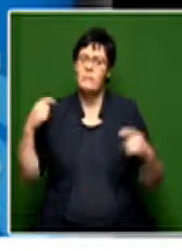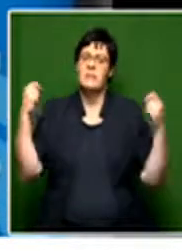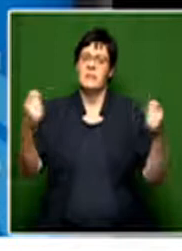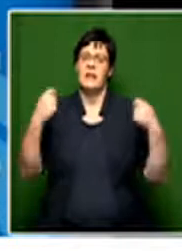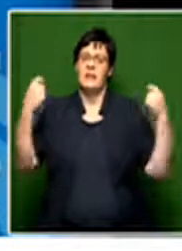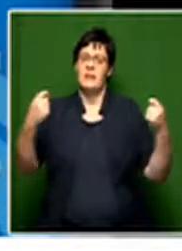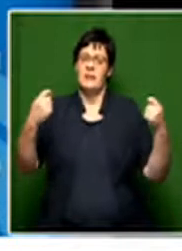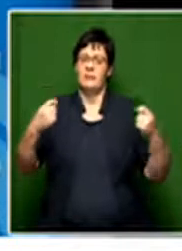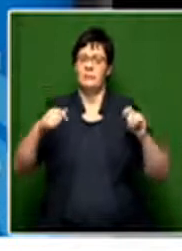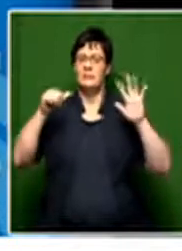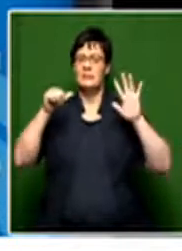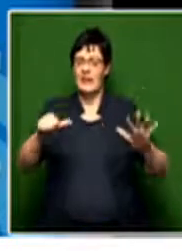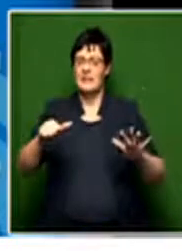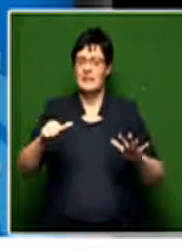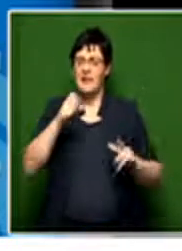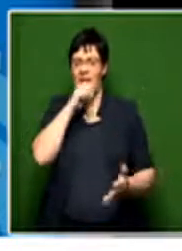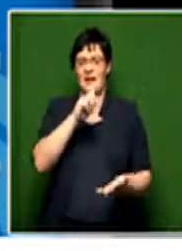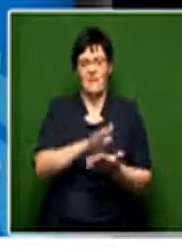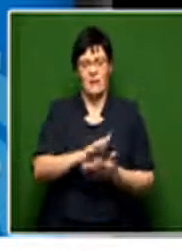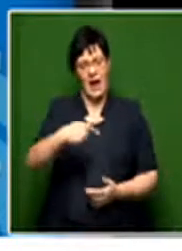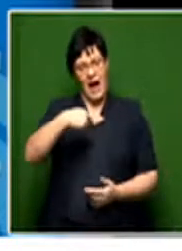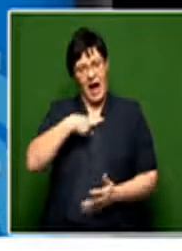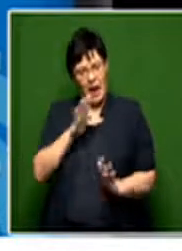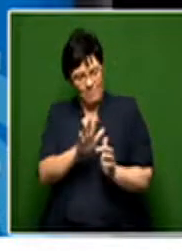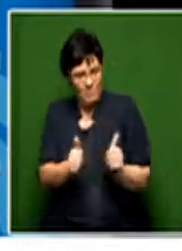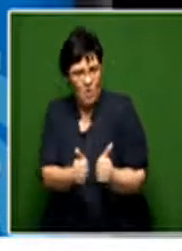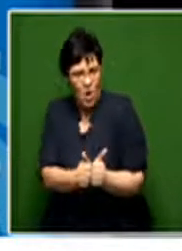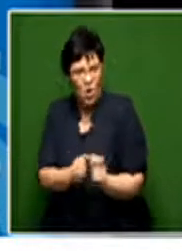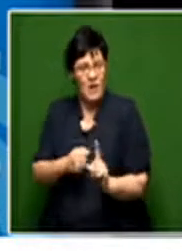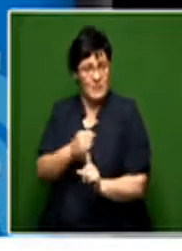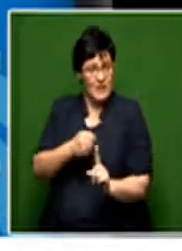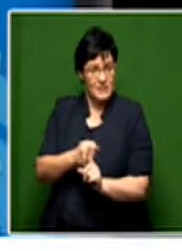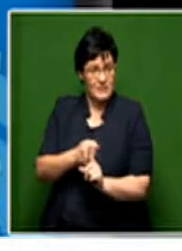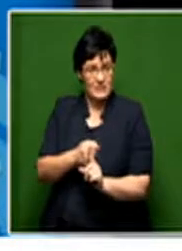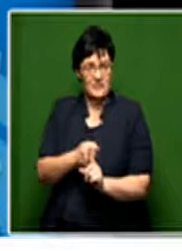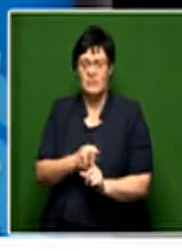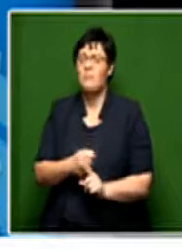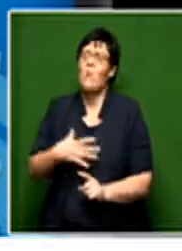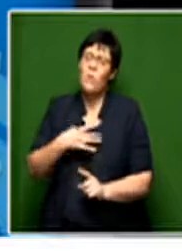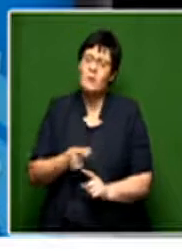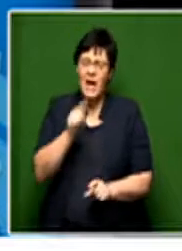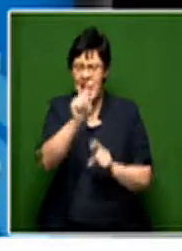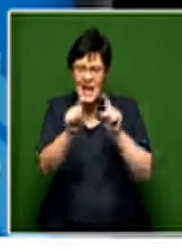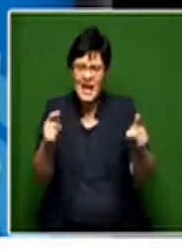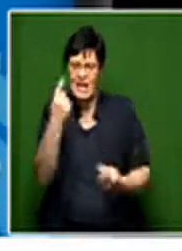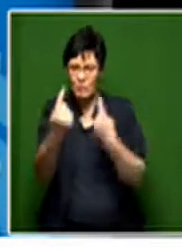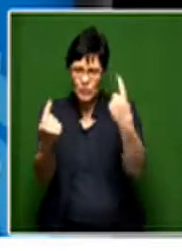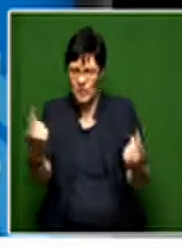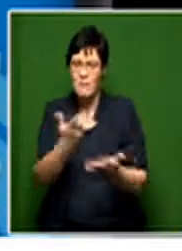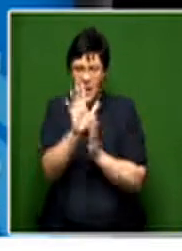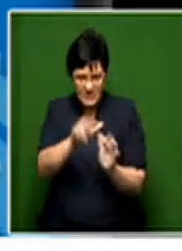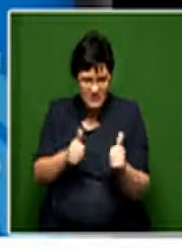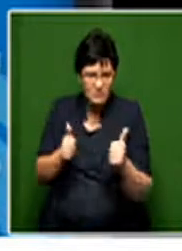the sixth anniversary of the I Belong campaign, we would like everyone to belong.